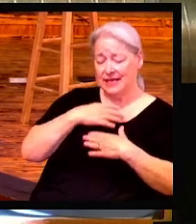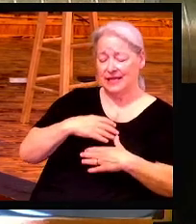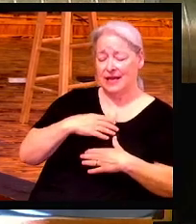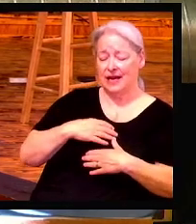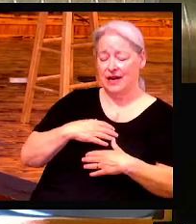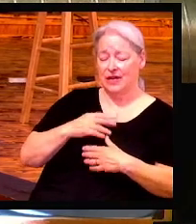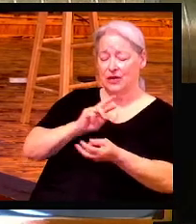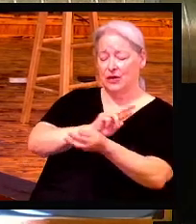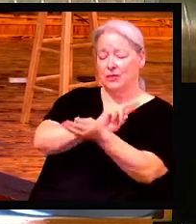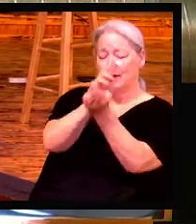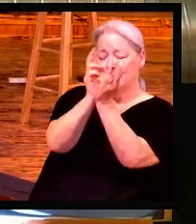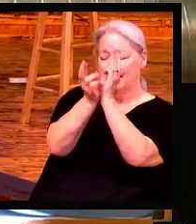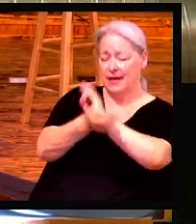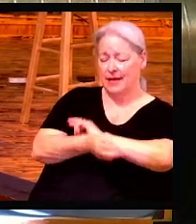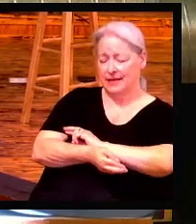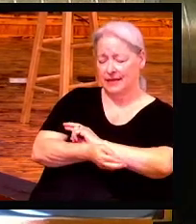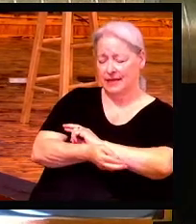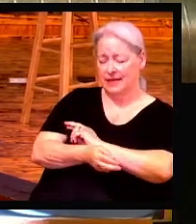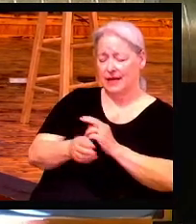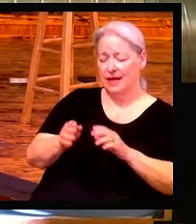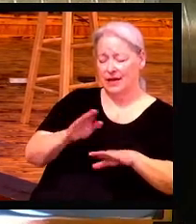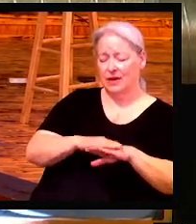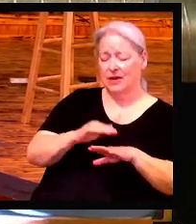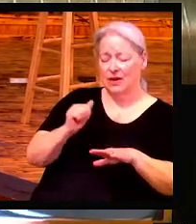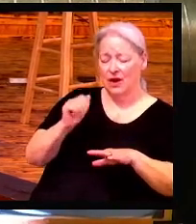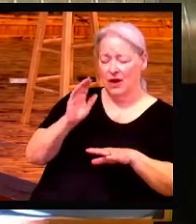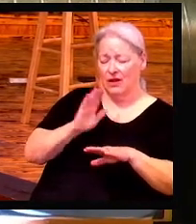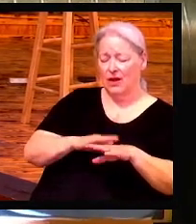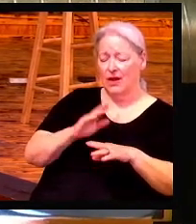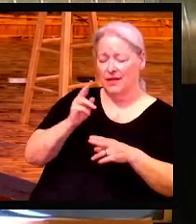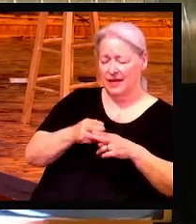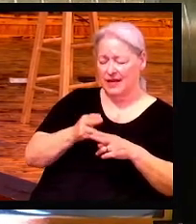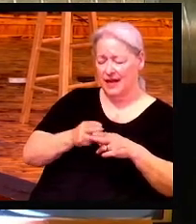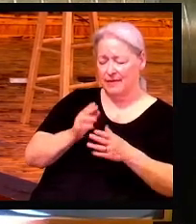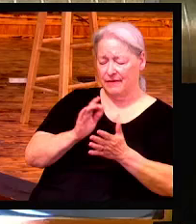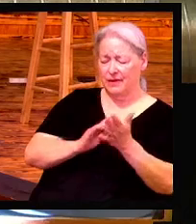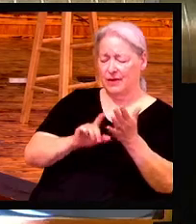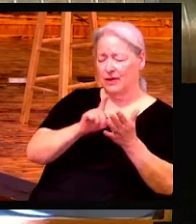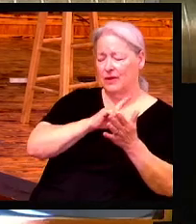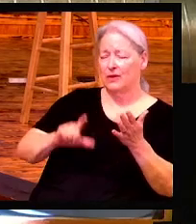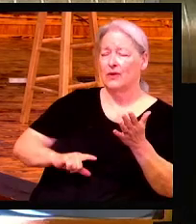Lord, give you my fear in that yucky flesh stuff that stirs up.